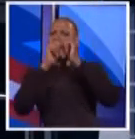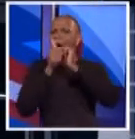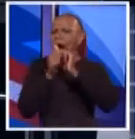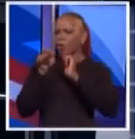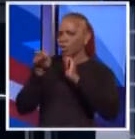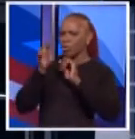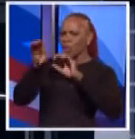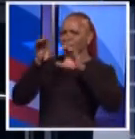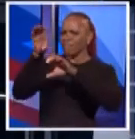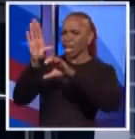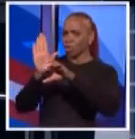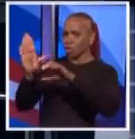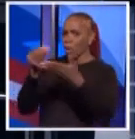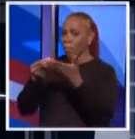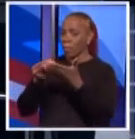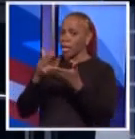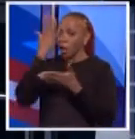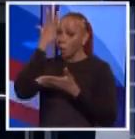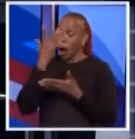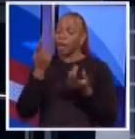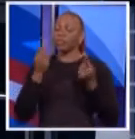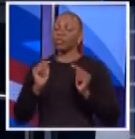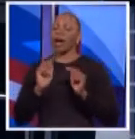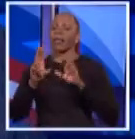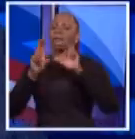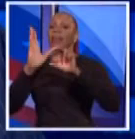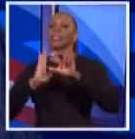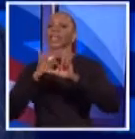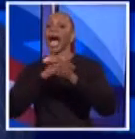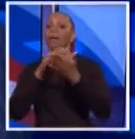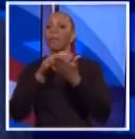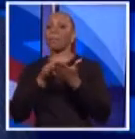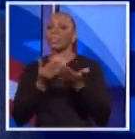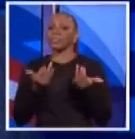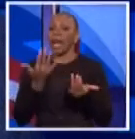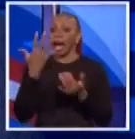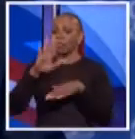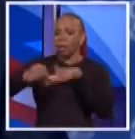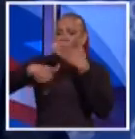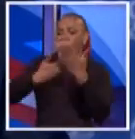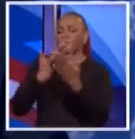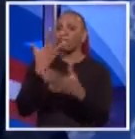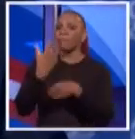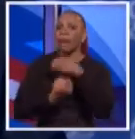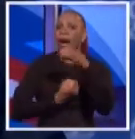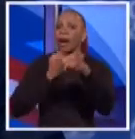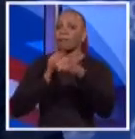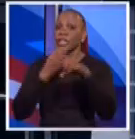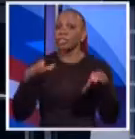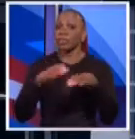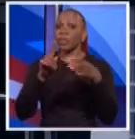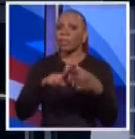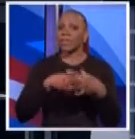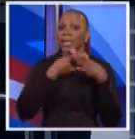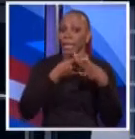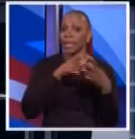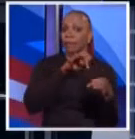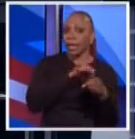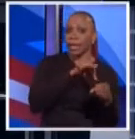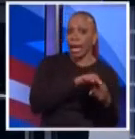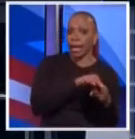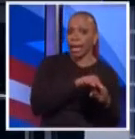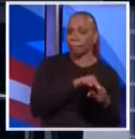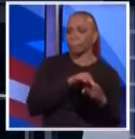trying to invest our money. And I think this is the time now to release all five years, as I have done, in the beginning of the campaign. Okay.